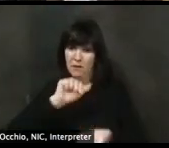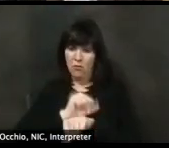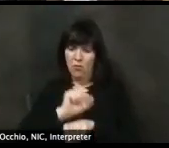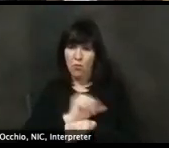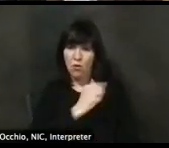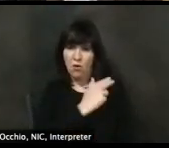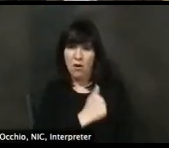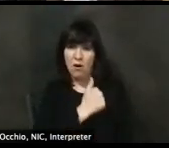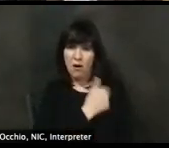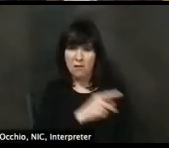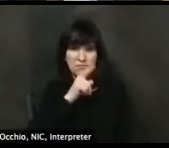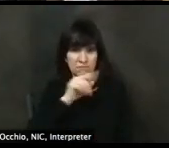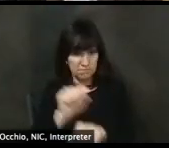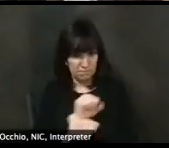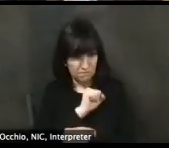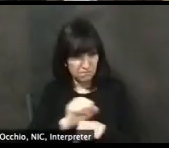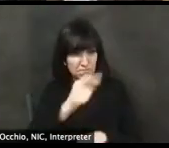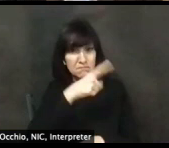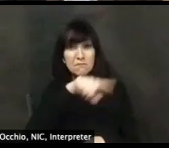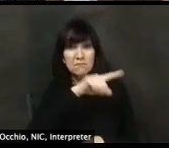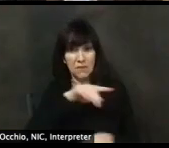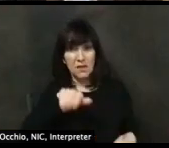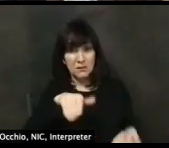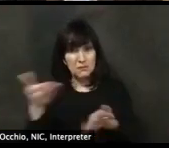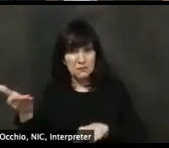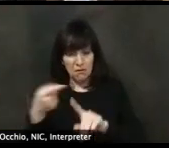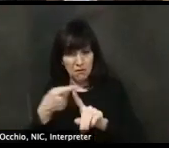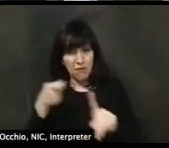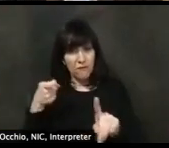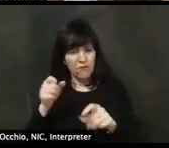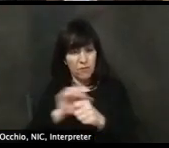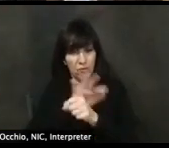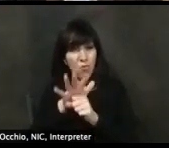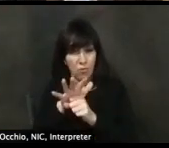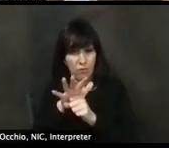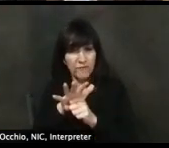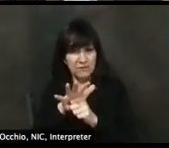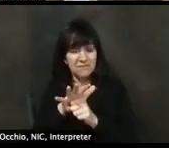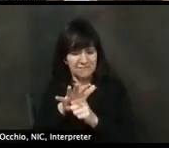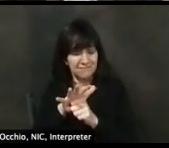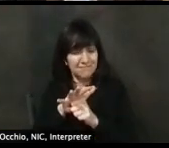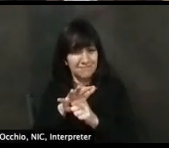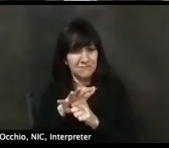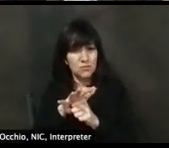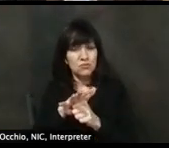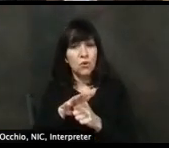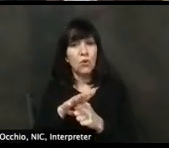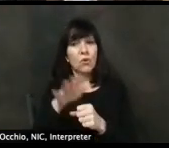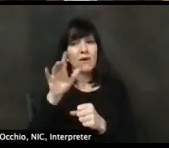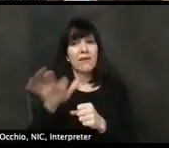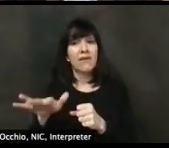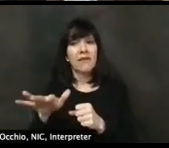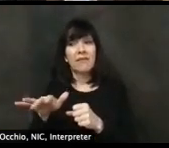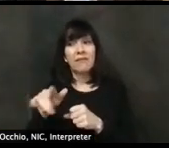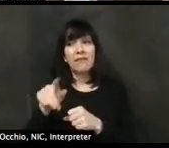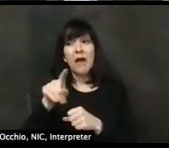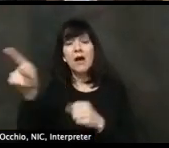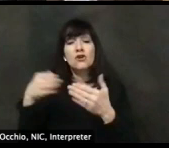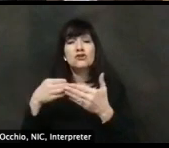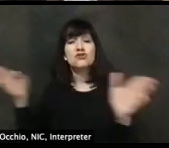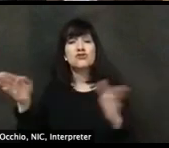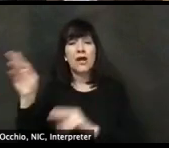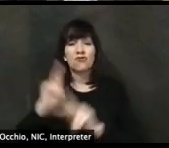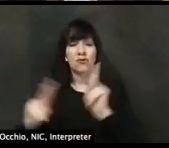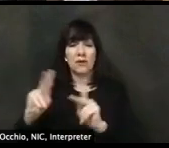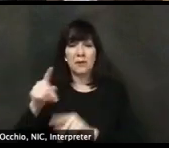provider have those N95s. When you're wearing that protective face covering, Dr. Rattay will share with you, we do that in